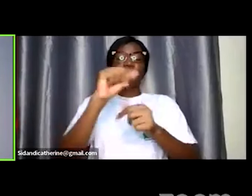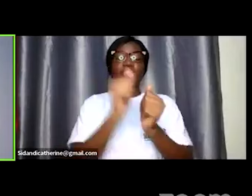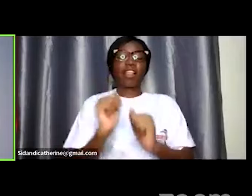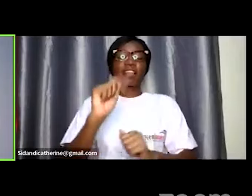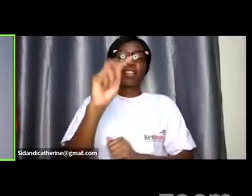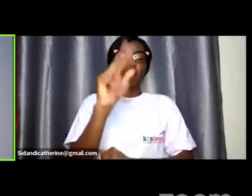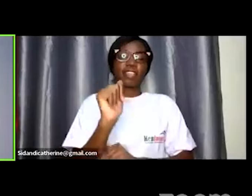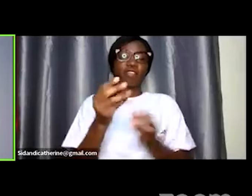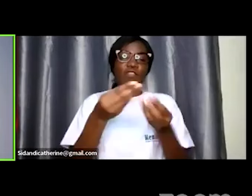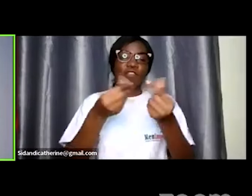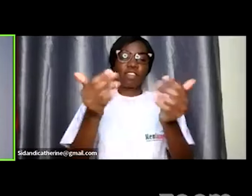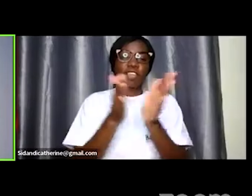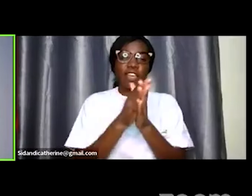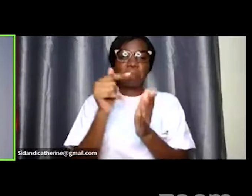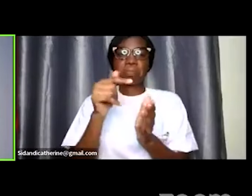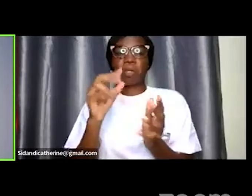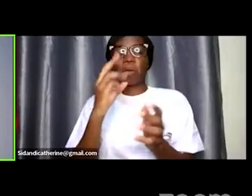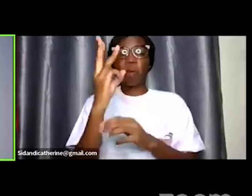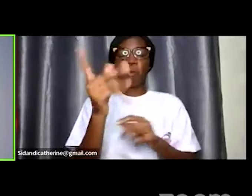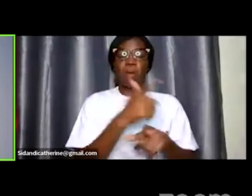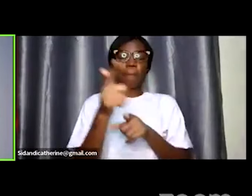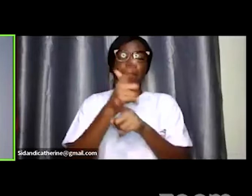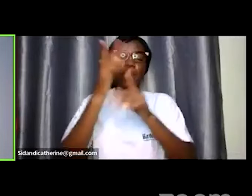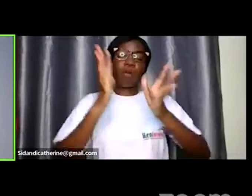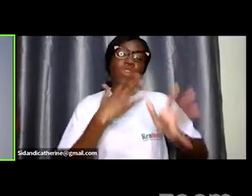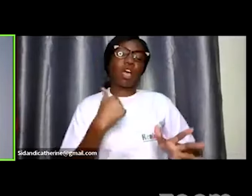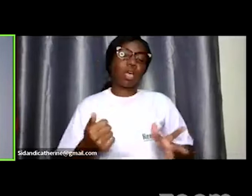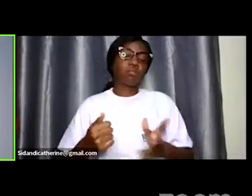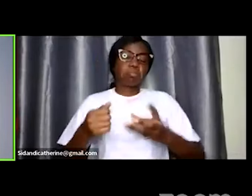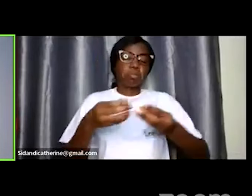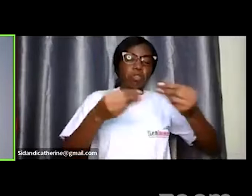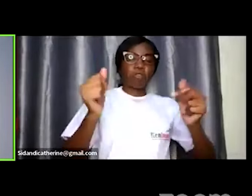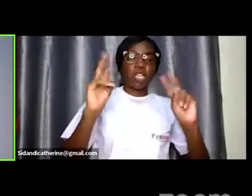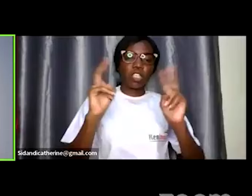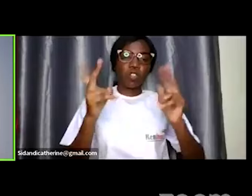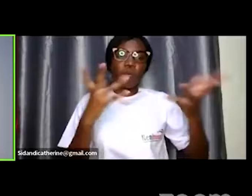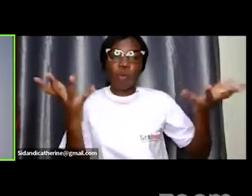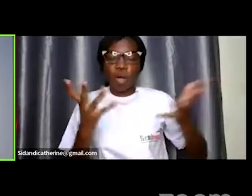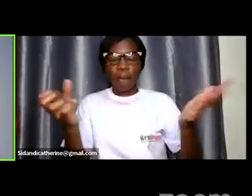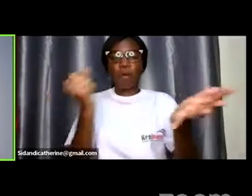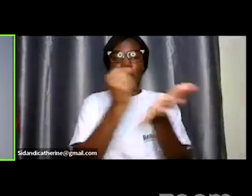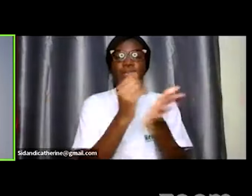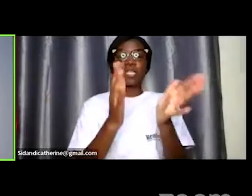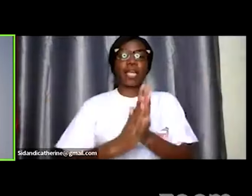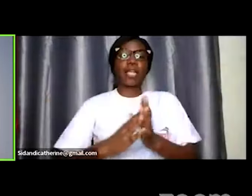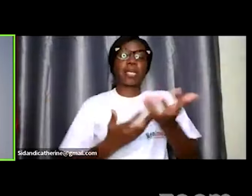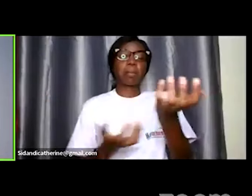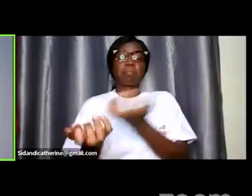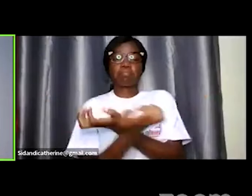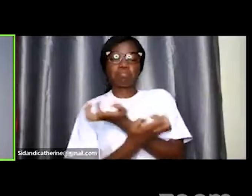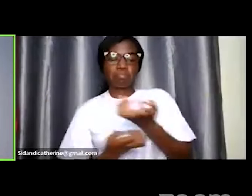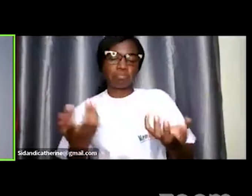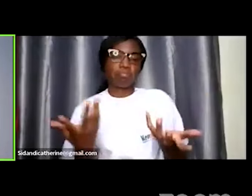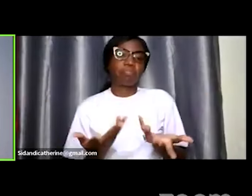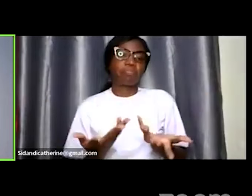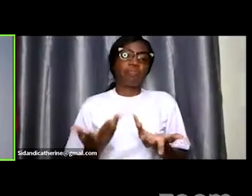this is a webinar series that seeks to demystify issues in employment and entrepreneurship we have